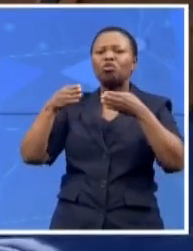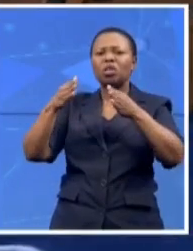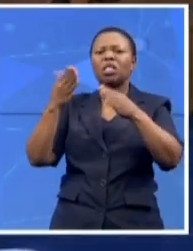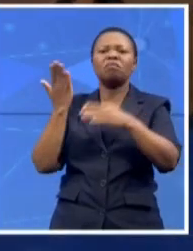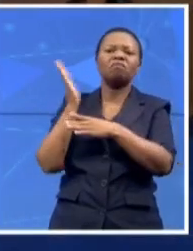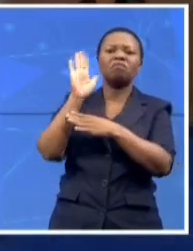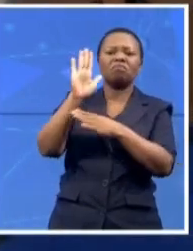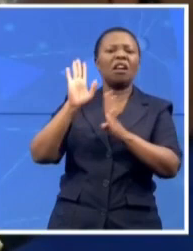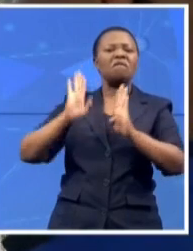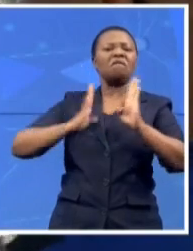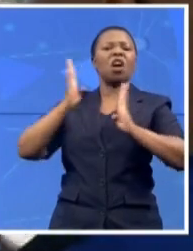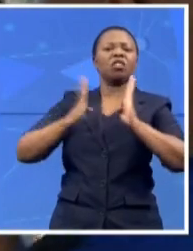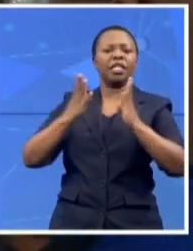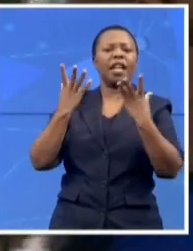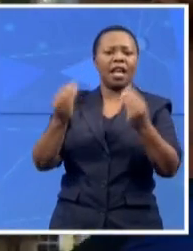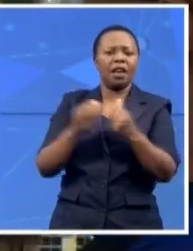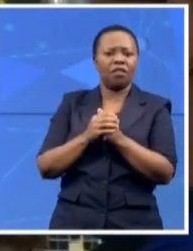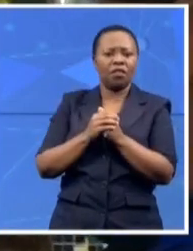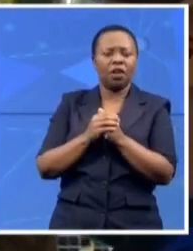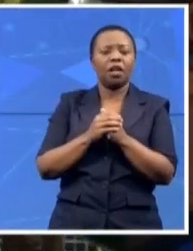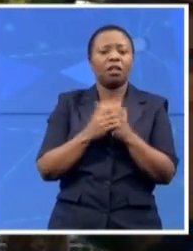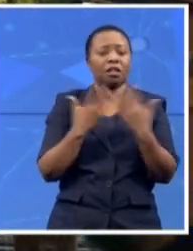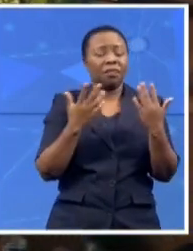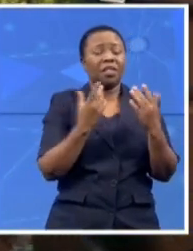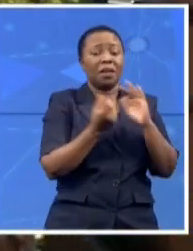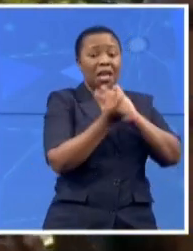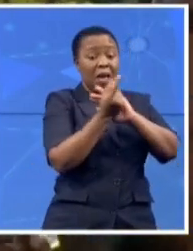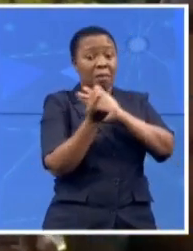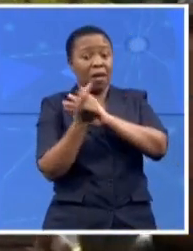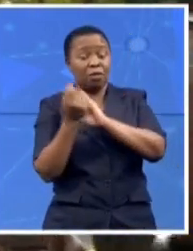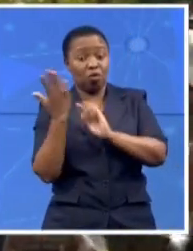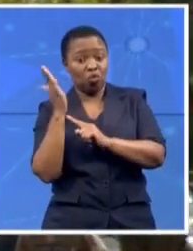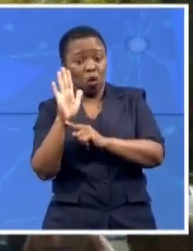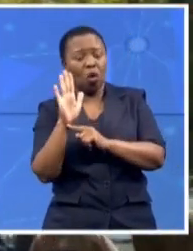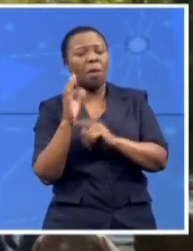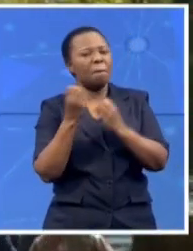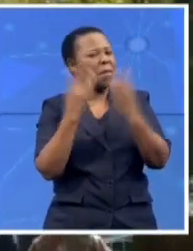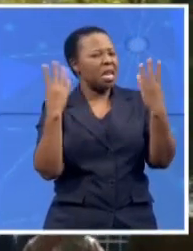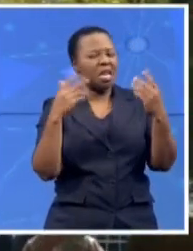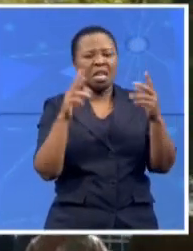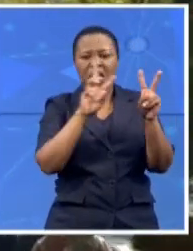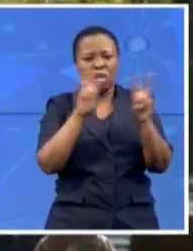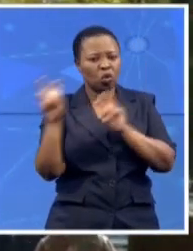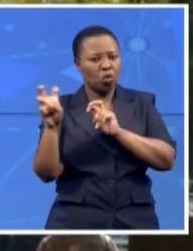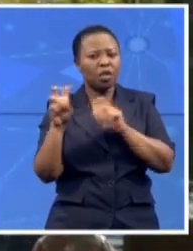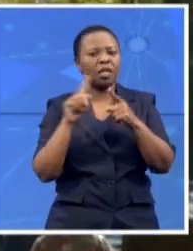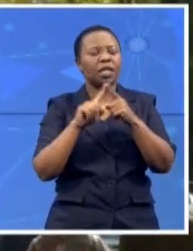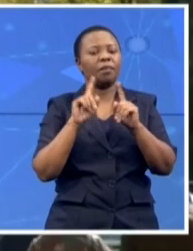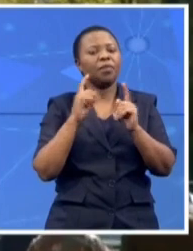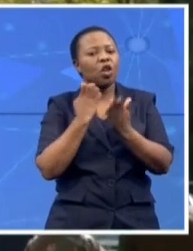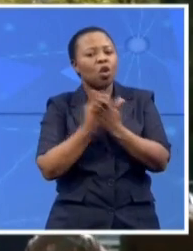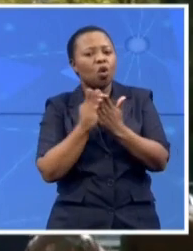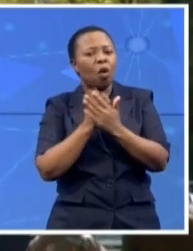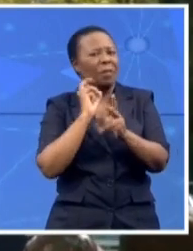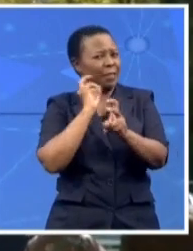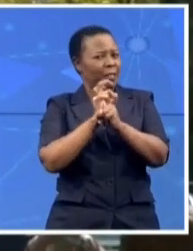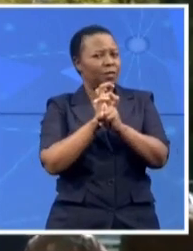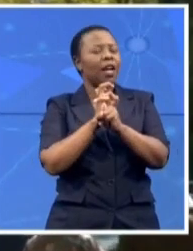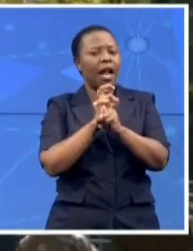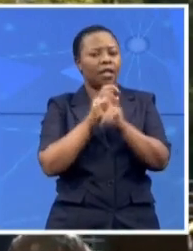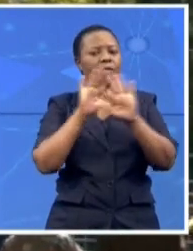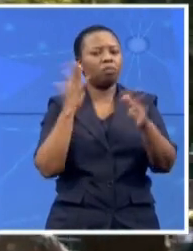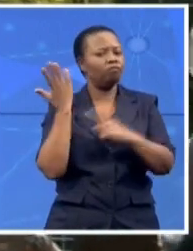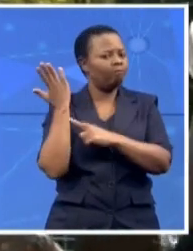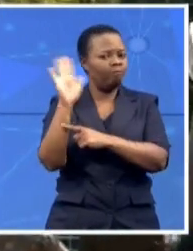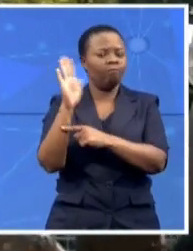of a number of issues. Unemployment, the economic difficulties that was also caused by the COVID-19 situation,